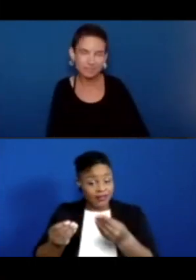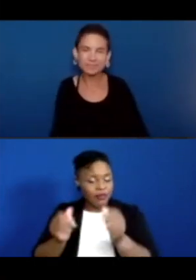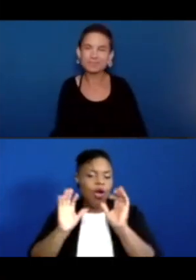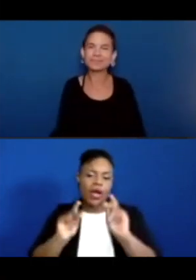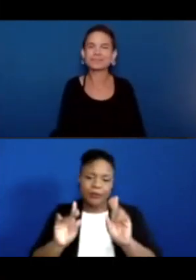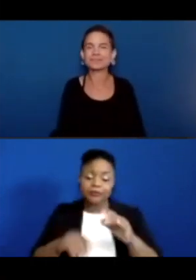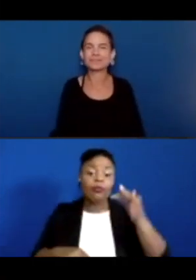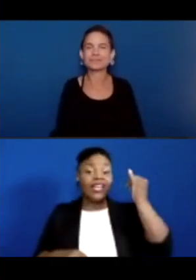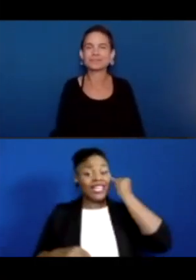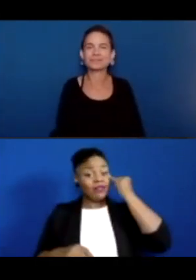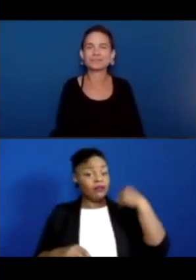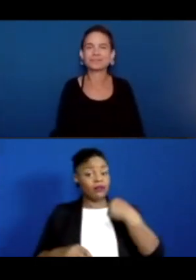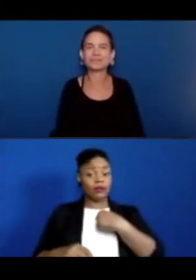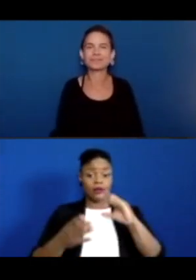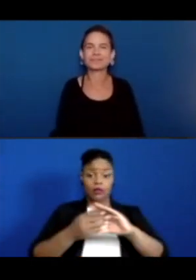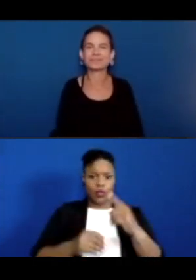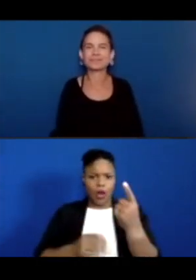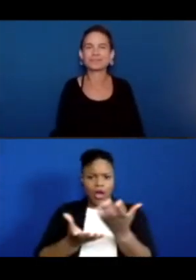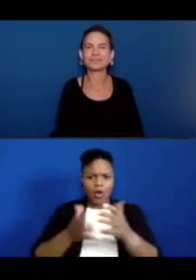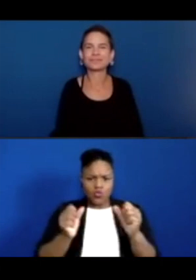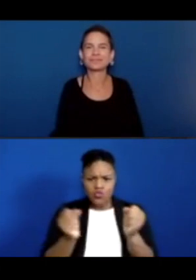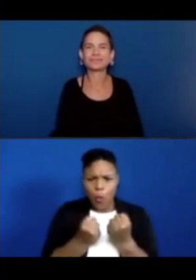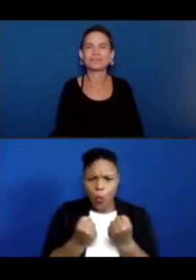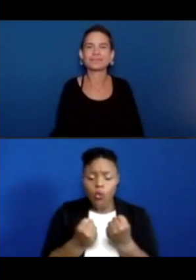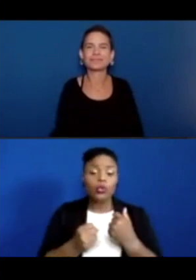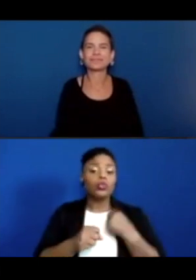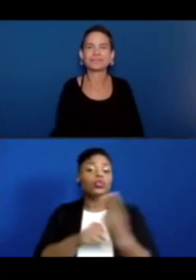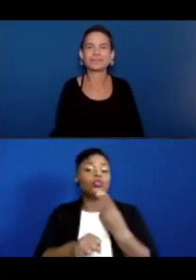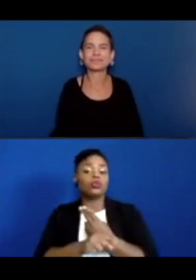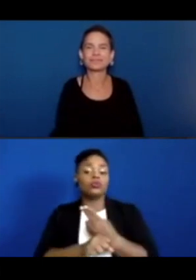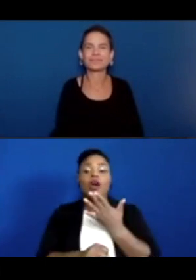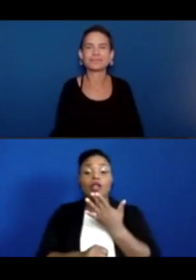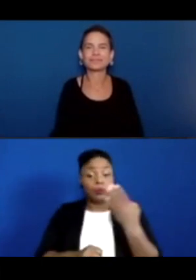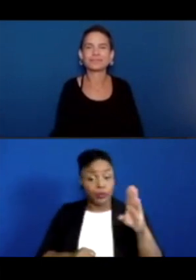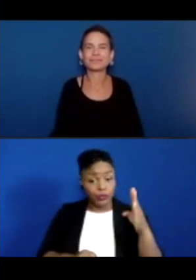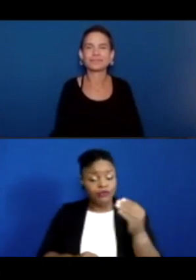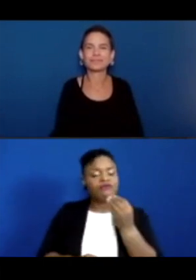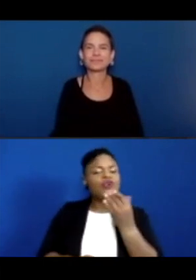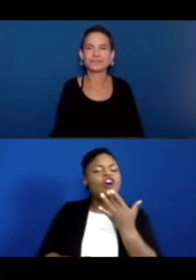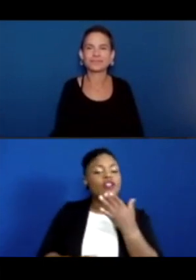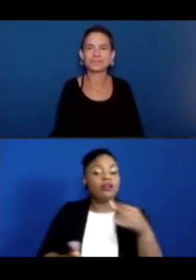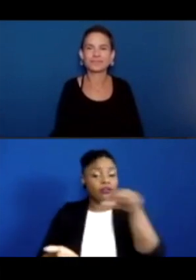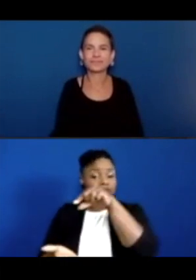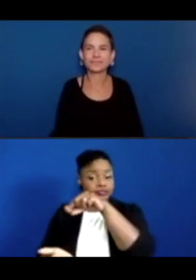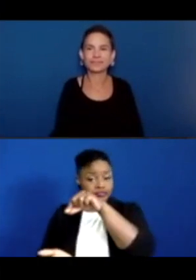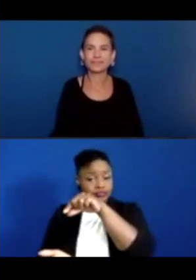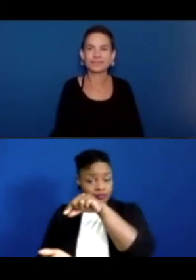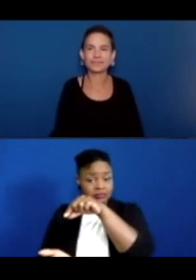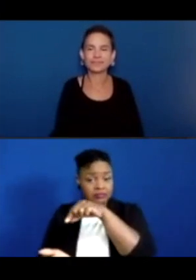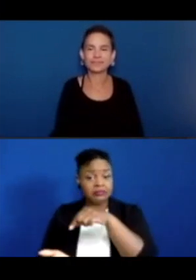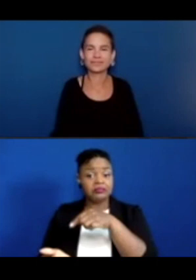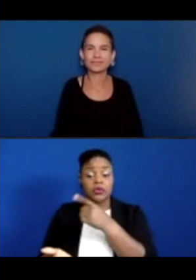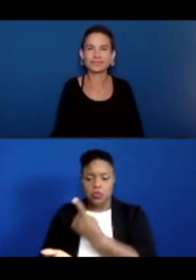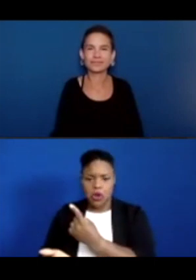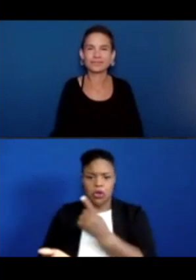cold, we're going to put a little bit of blue food coloring. One, two. Let's pour a little bit of the room